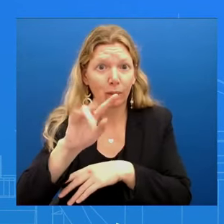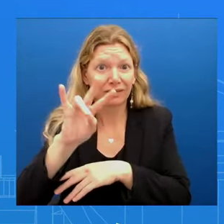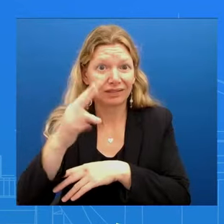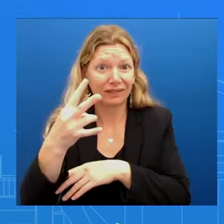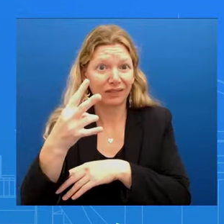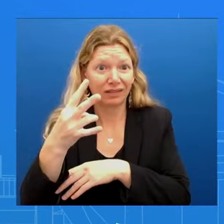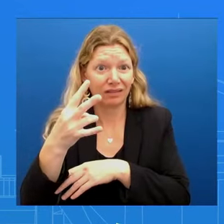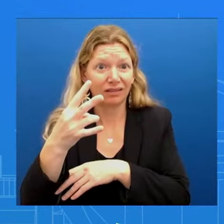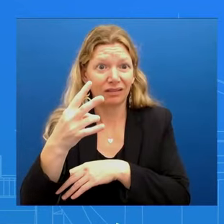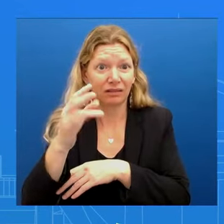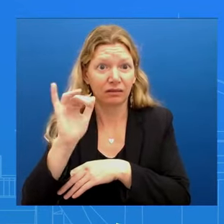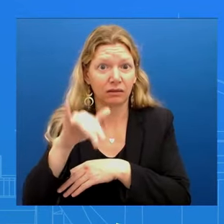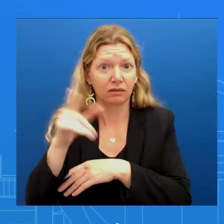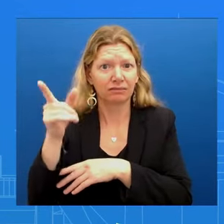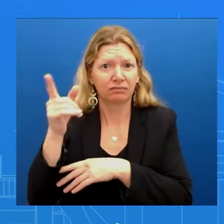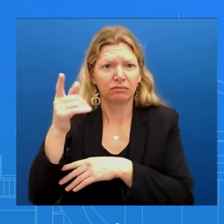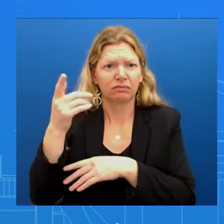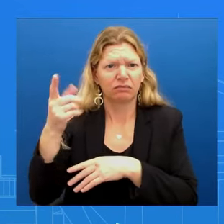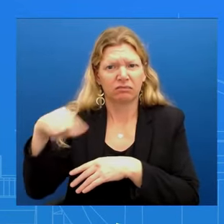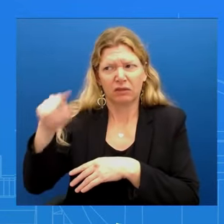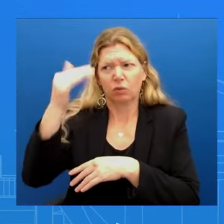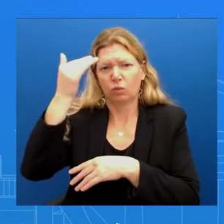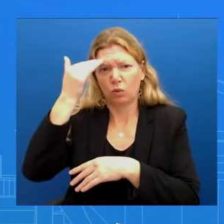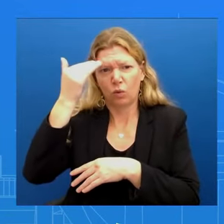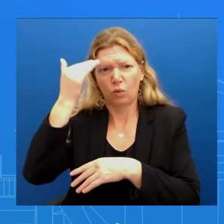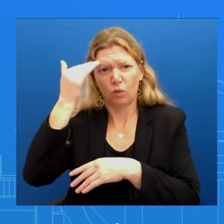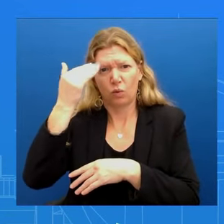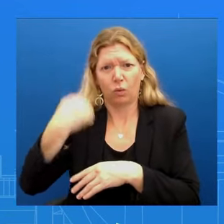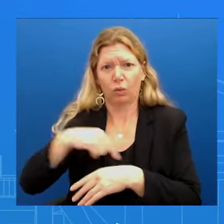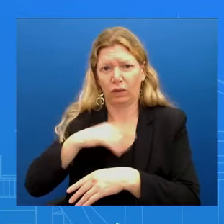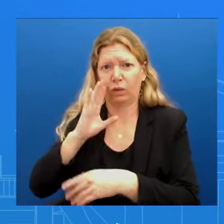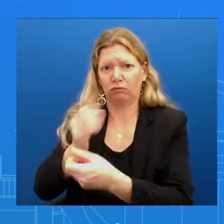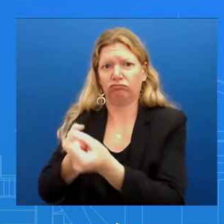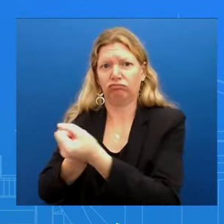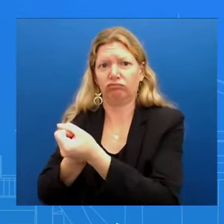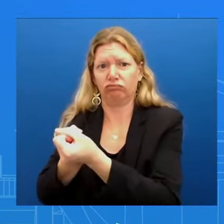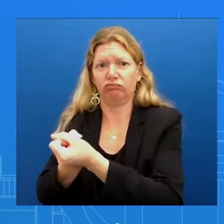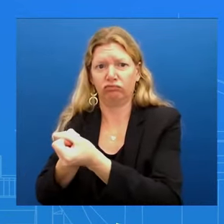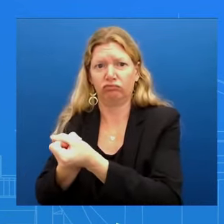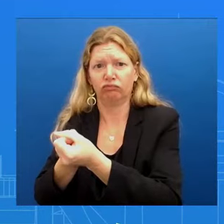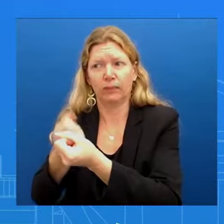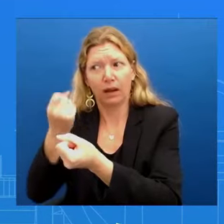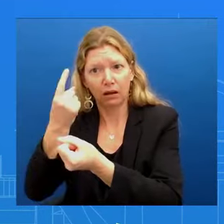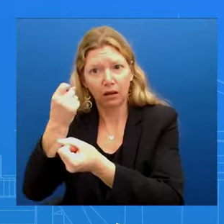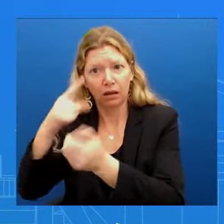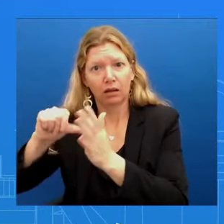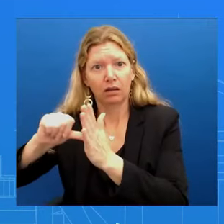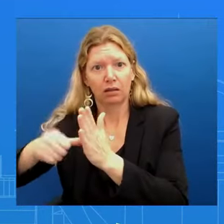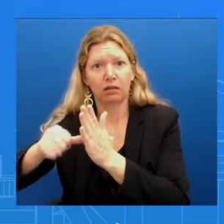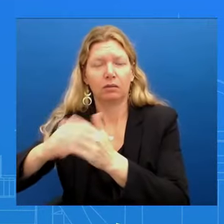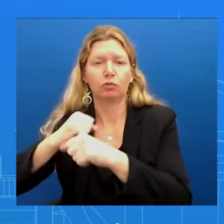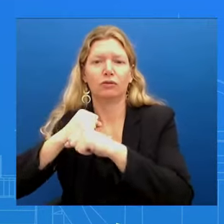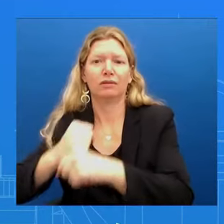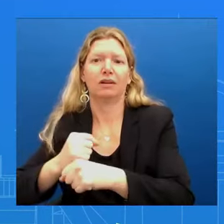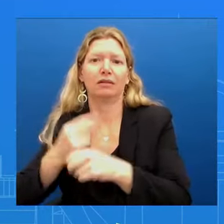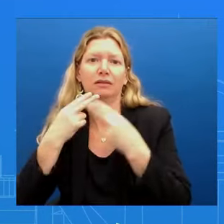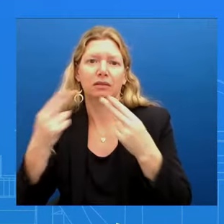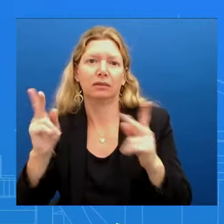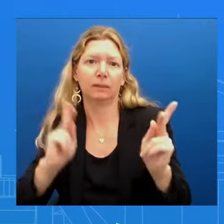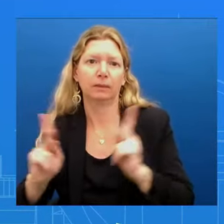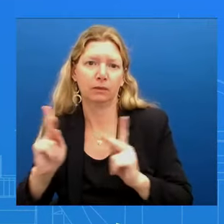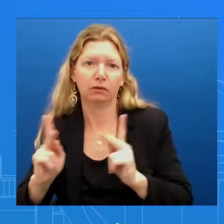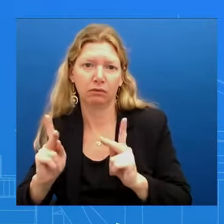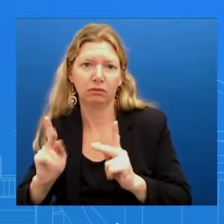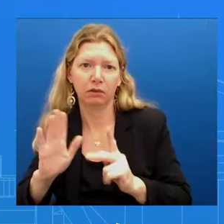that they do everything they can to protect innocent life On another question, if I may What does Why did the President